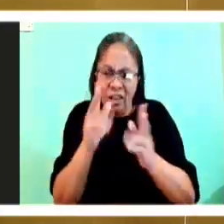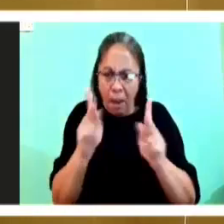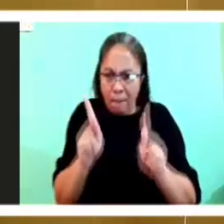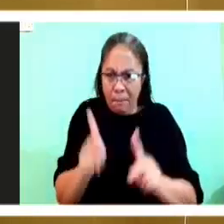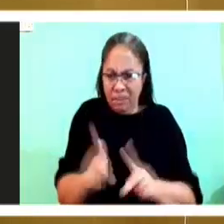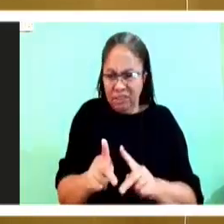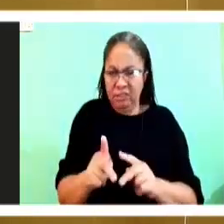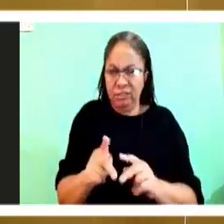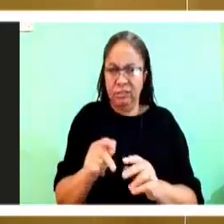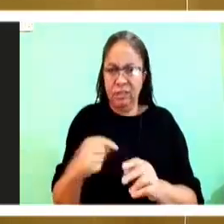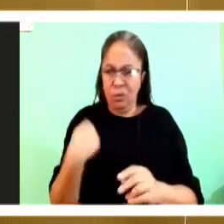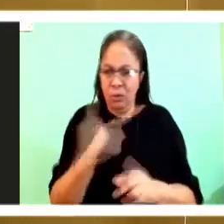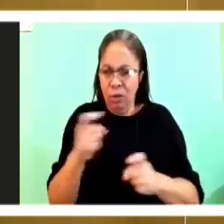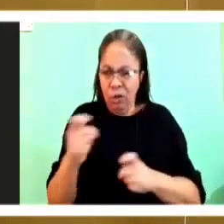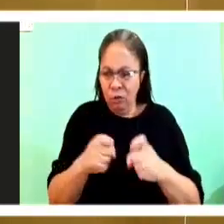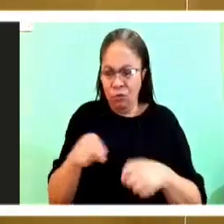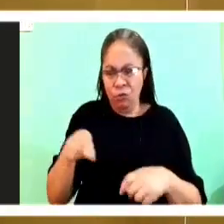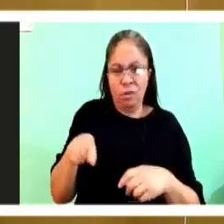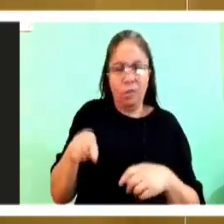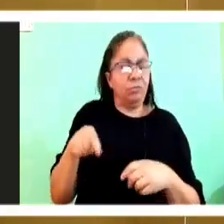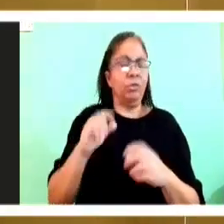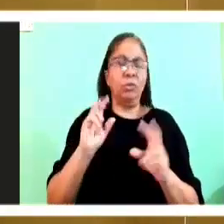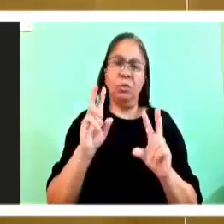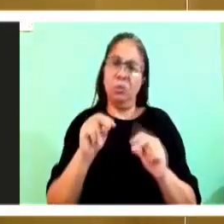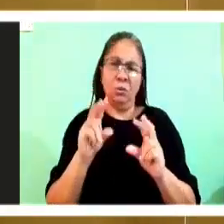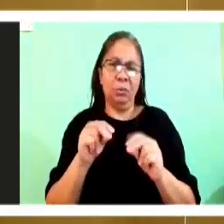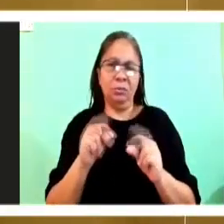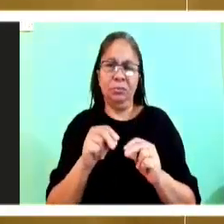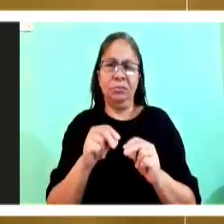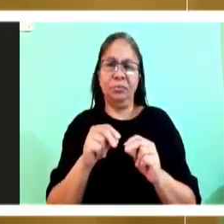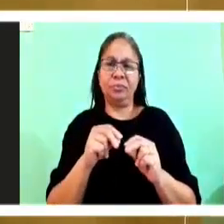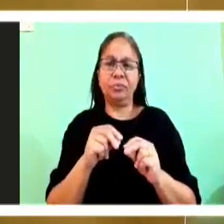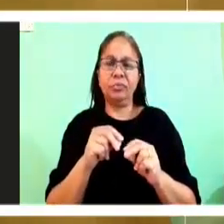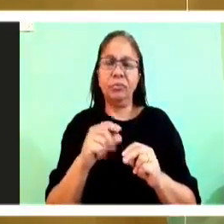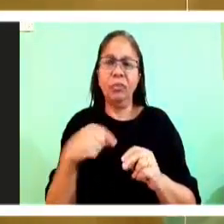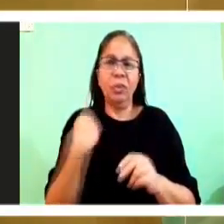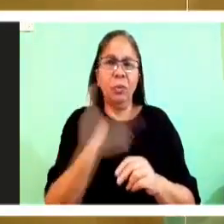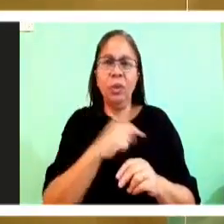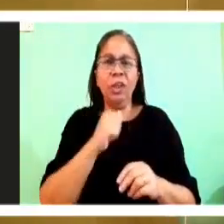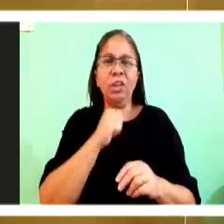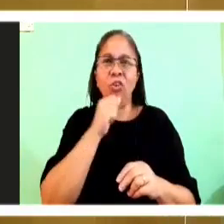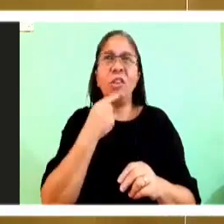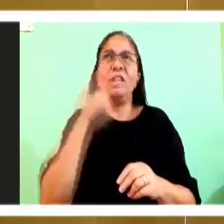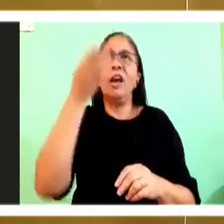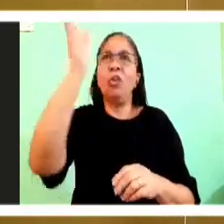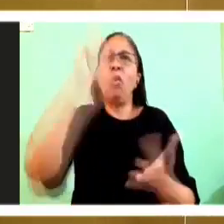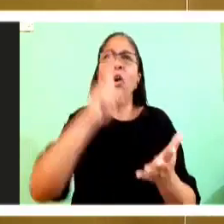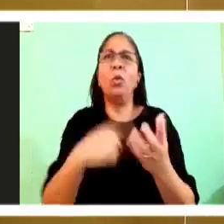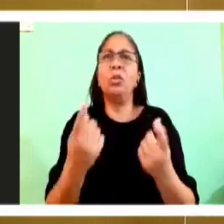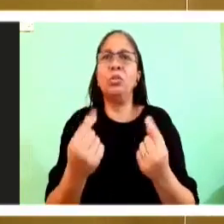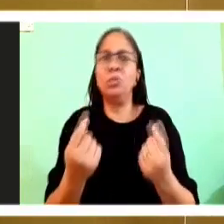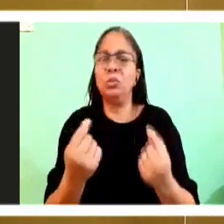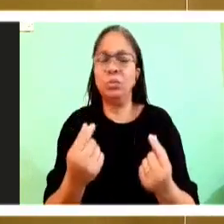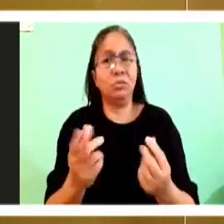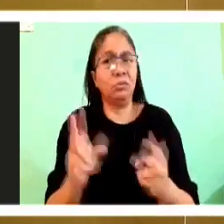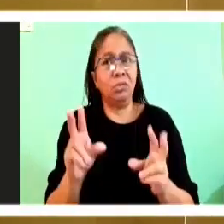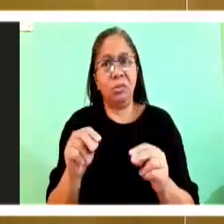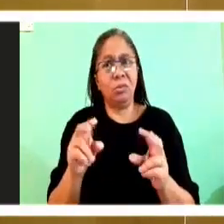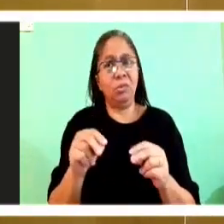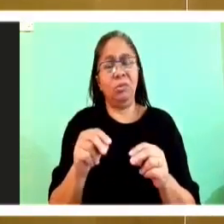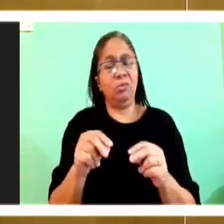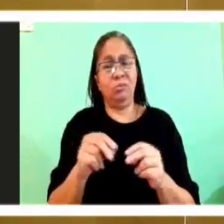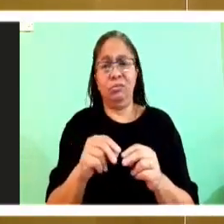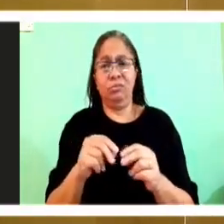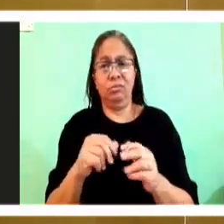finished yesterday's task that we have given to him, that he somehow slackened on the job. that is not God.